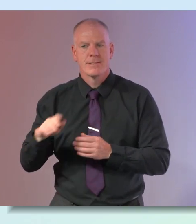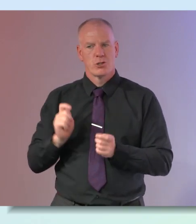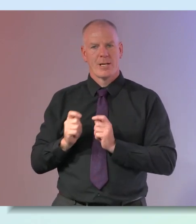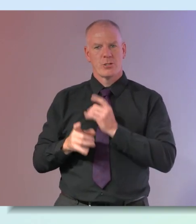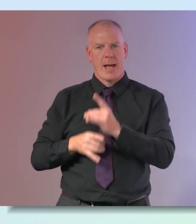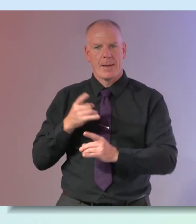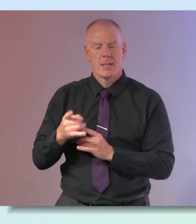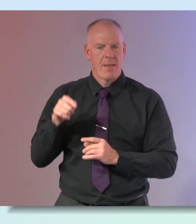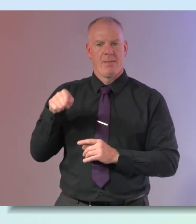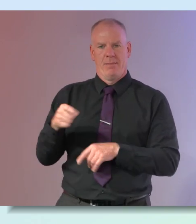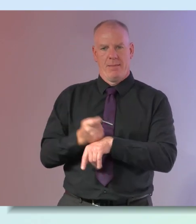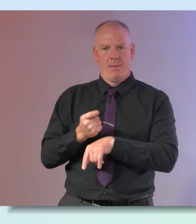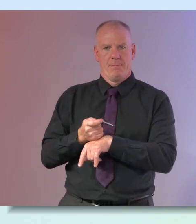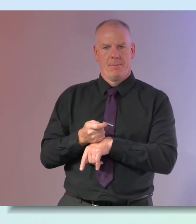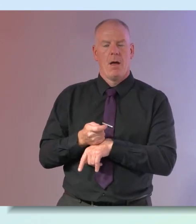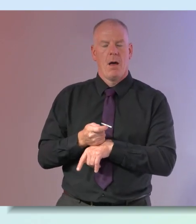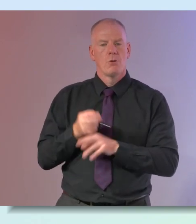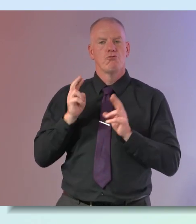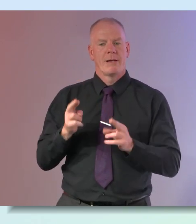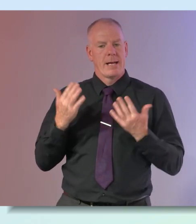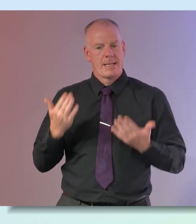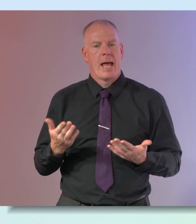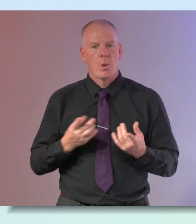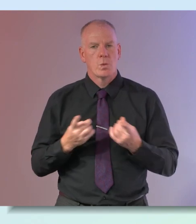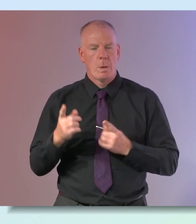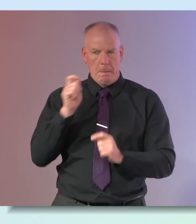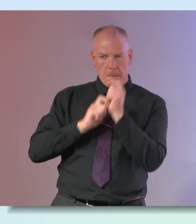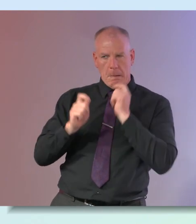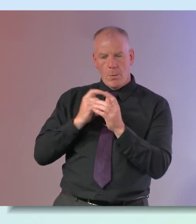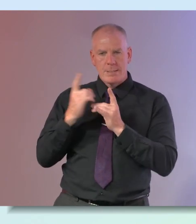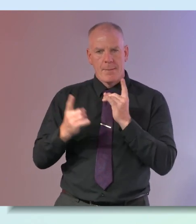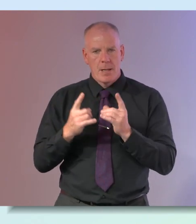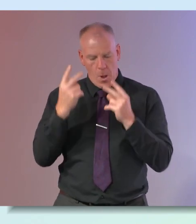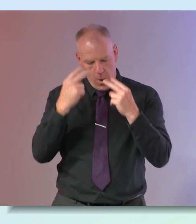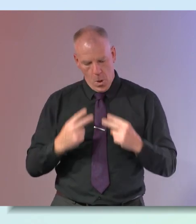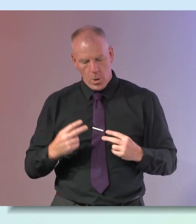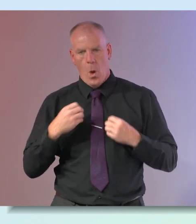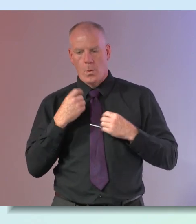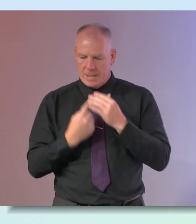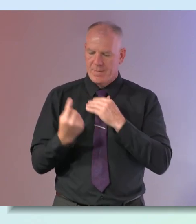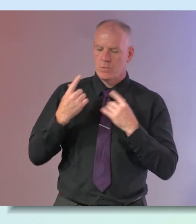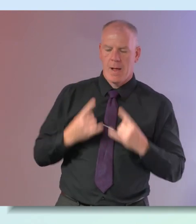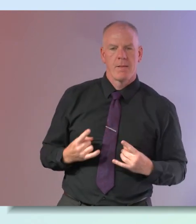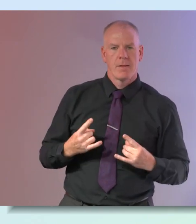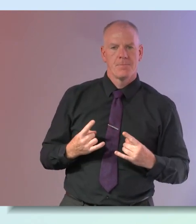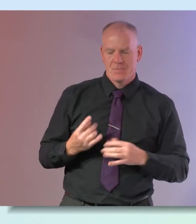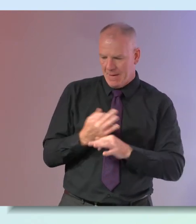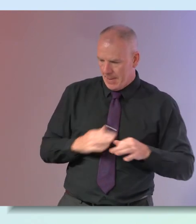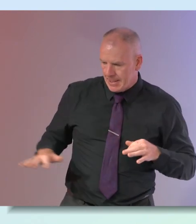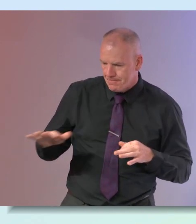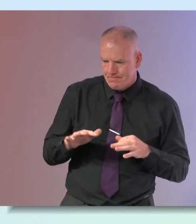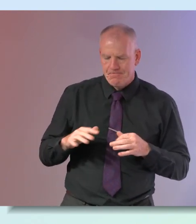that we would really encourage women this is time to take stock and look at your individual health your family